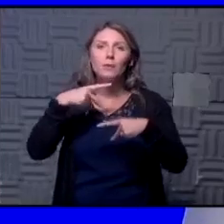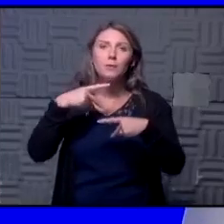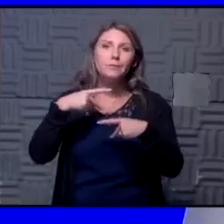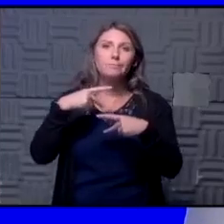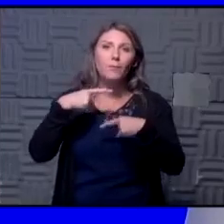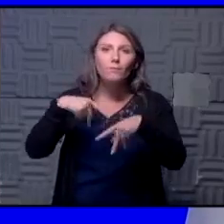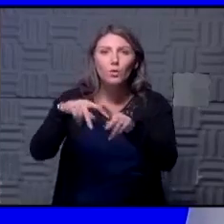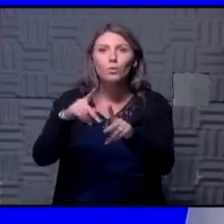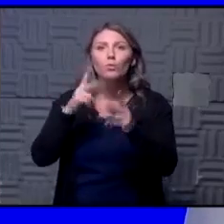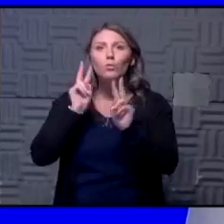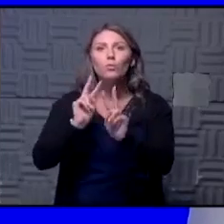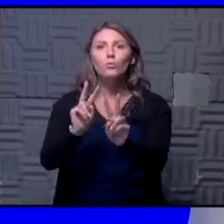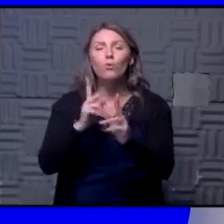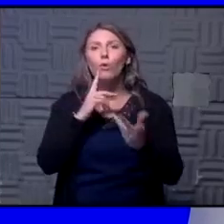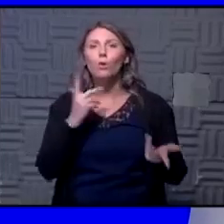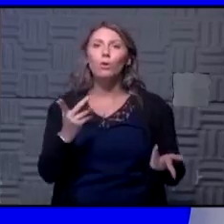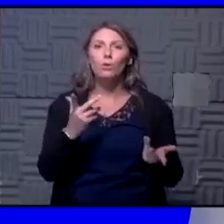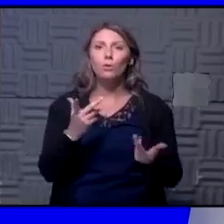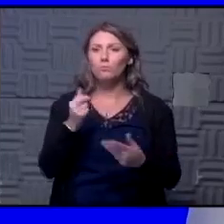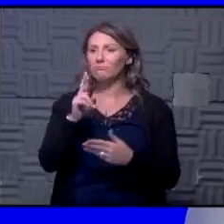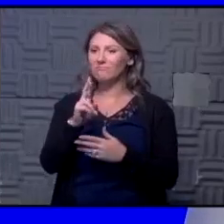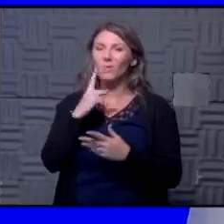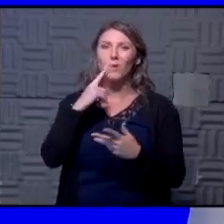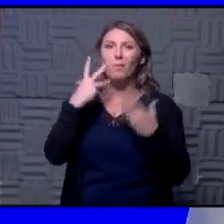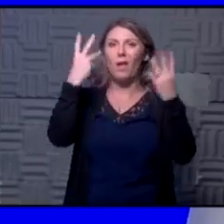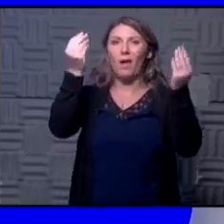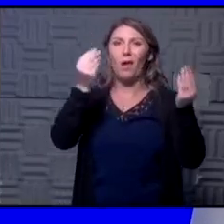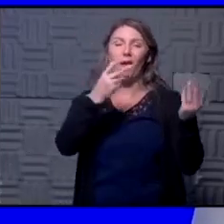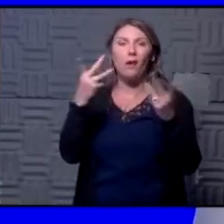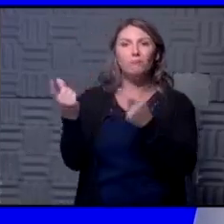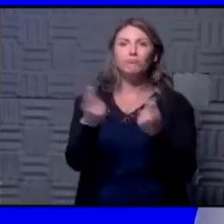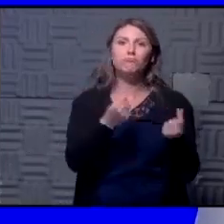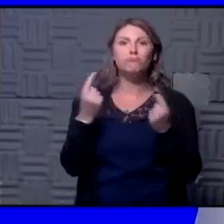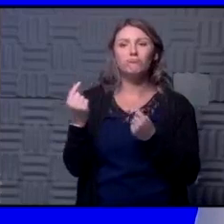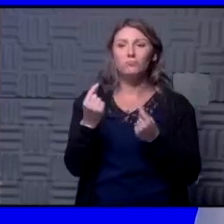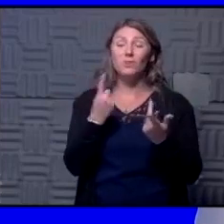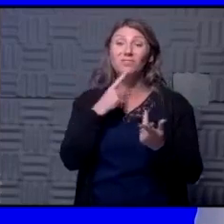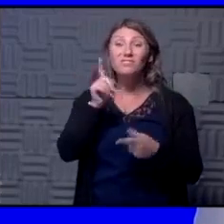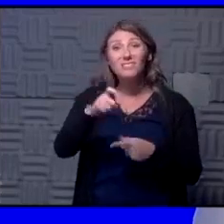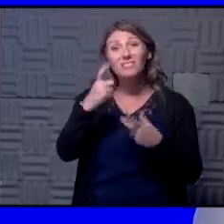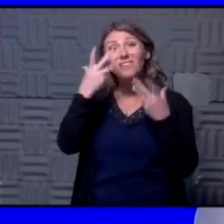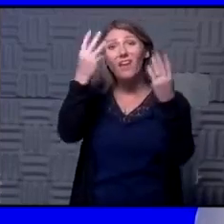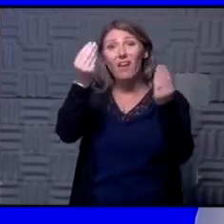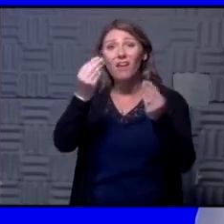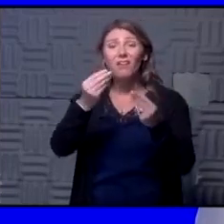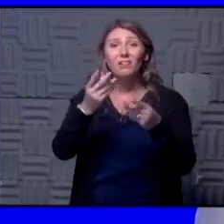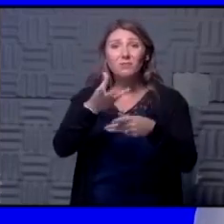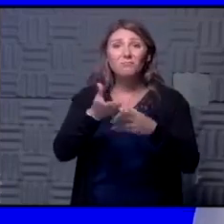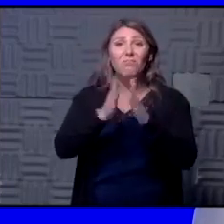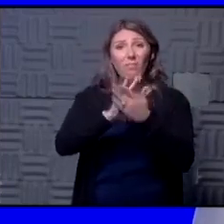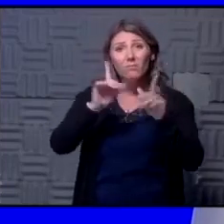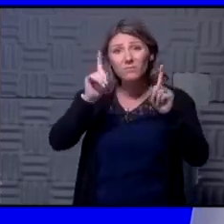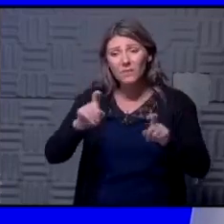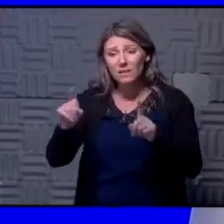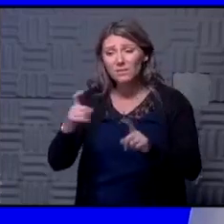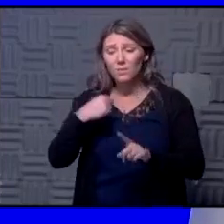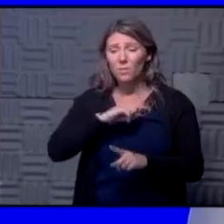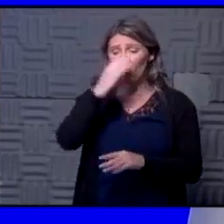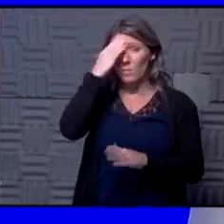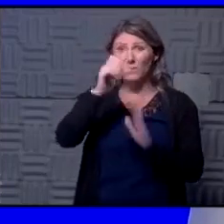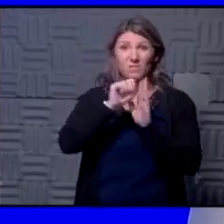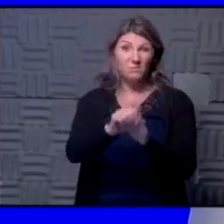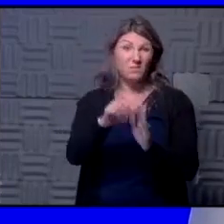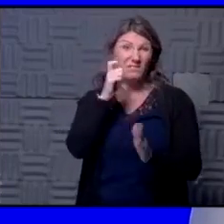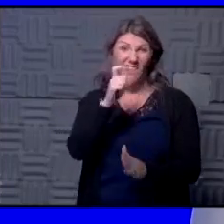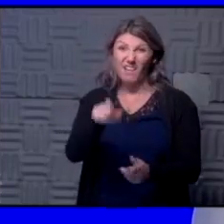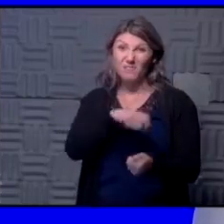within the last two weeks you probably want to go get tested but it is very difficult because we know that the symptoms um really are non-specific